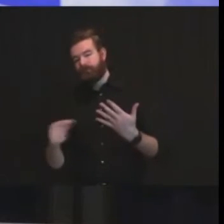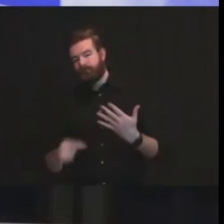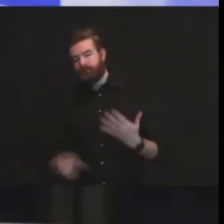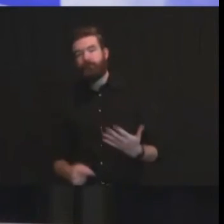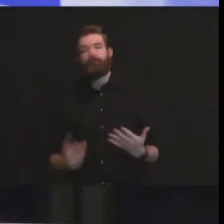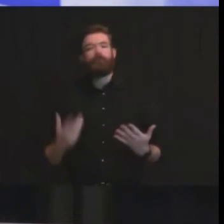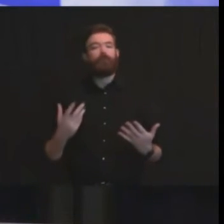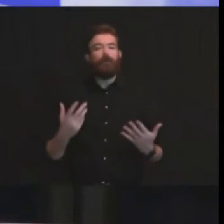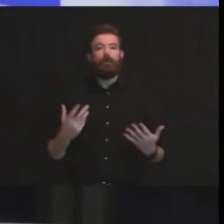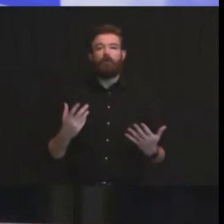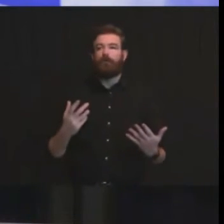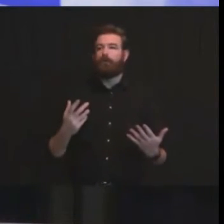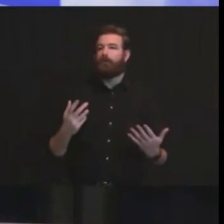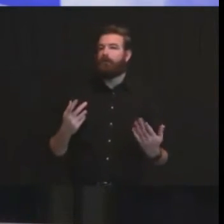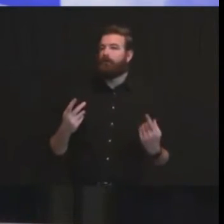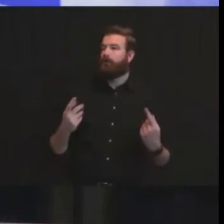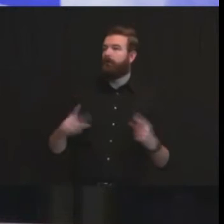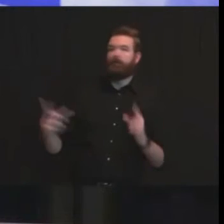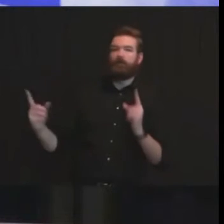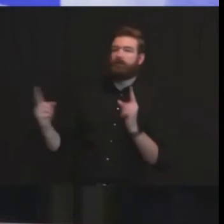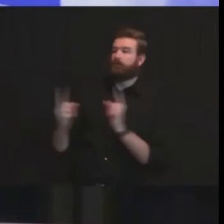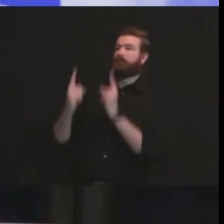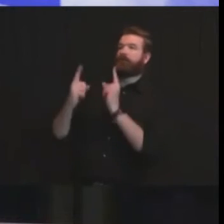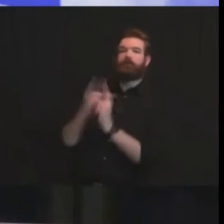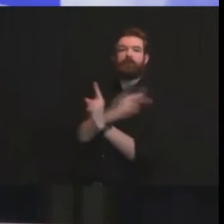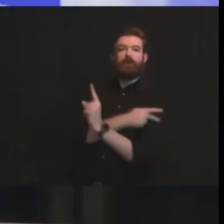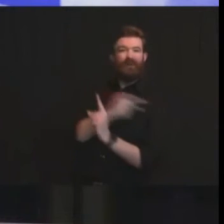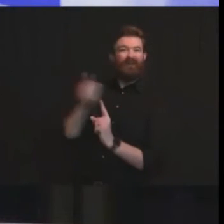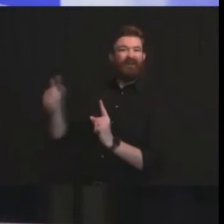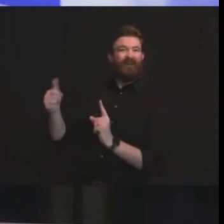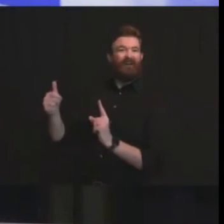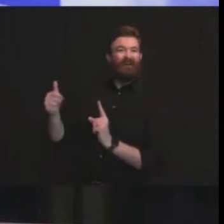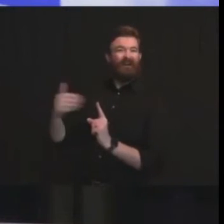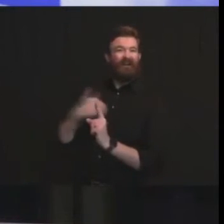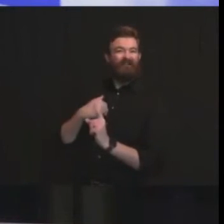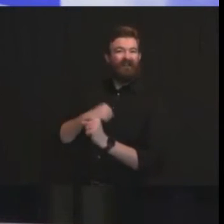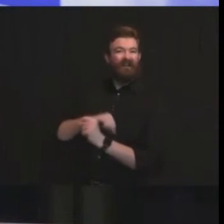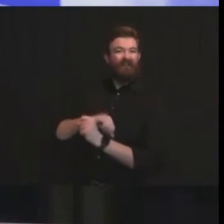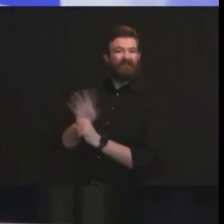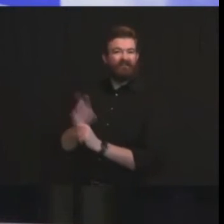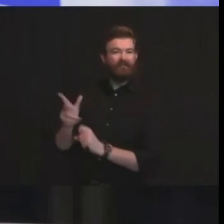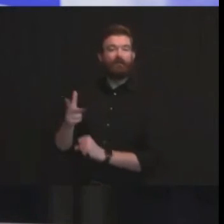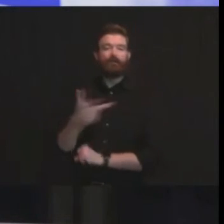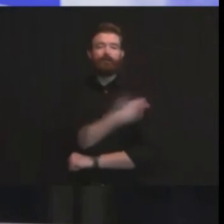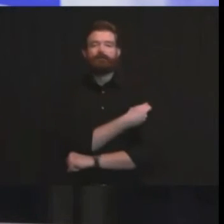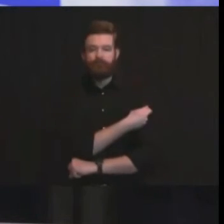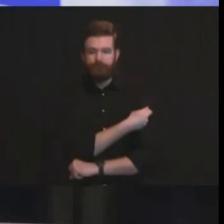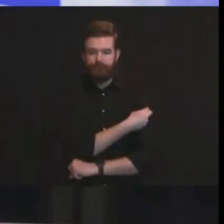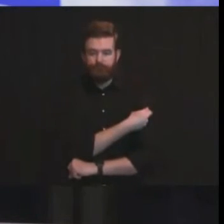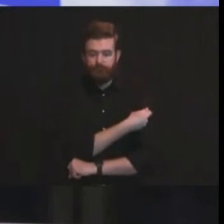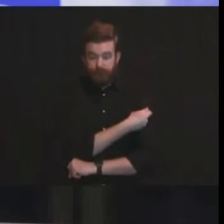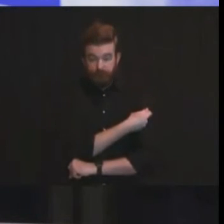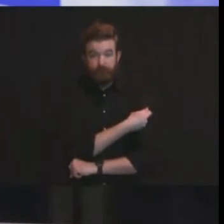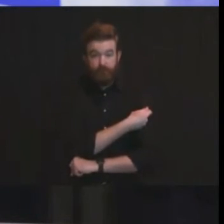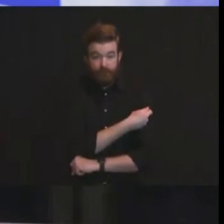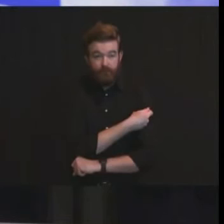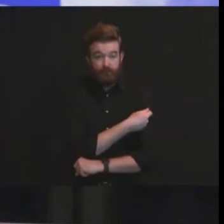to patients or infected materials this includes approximately